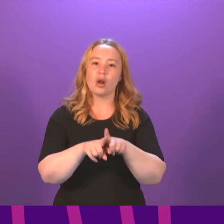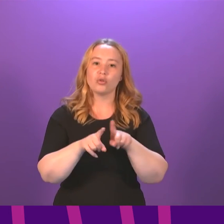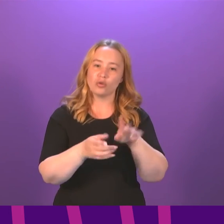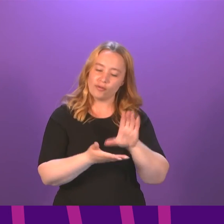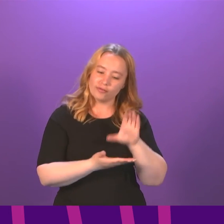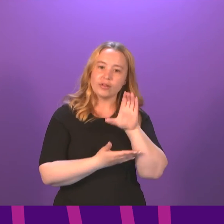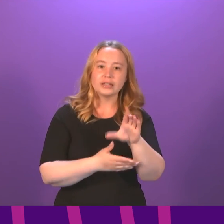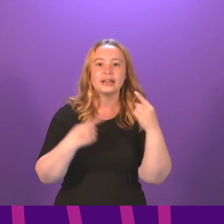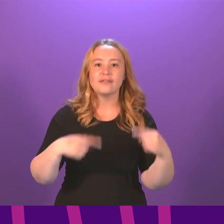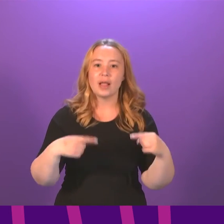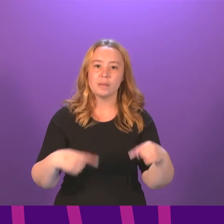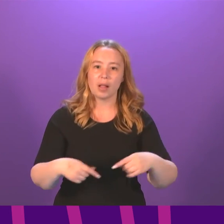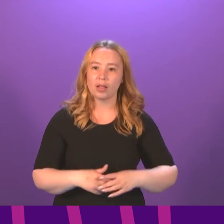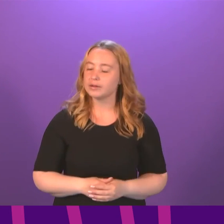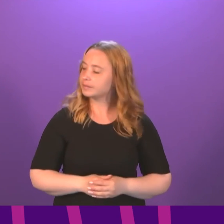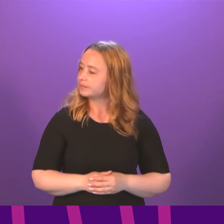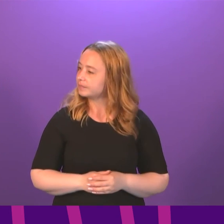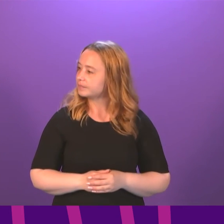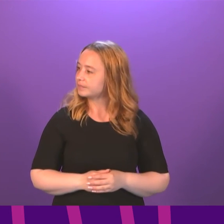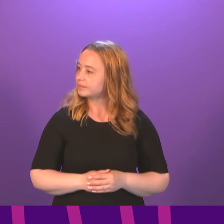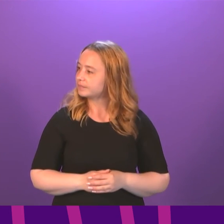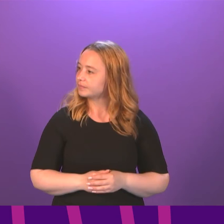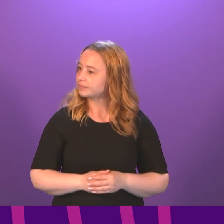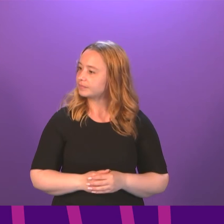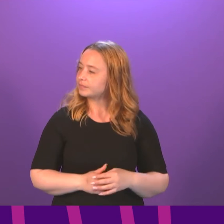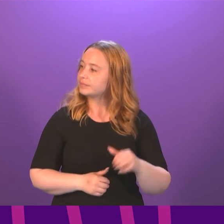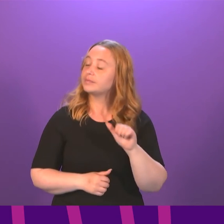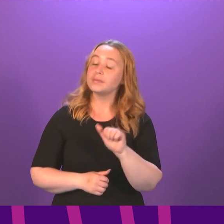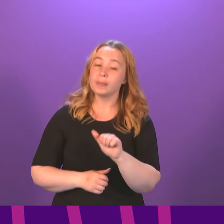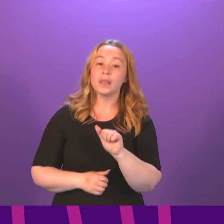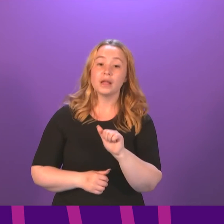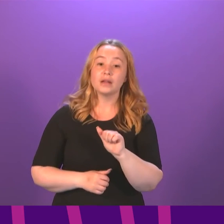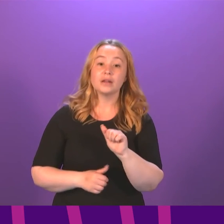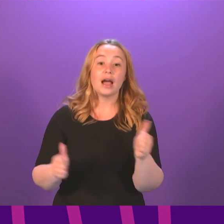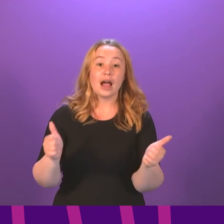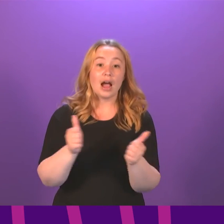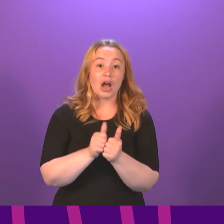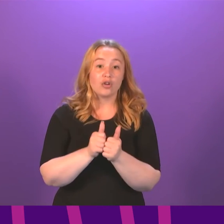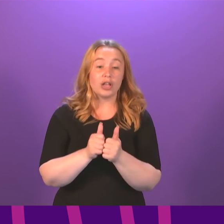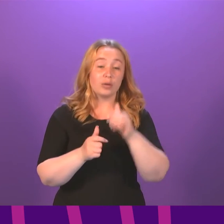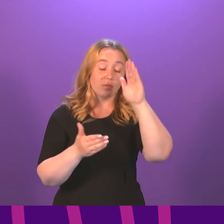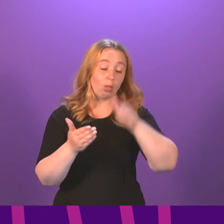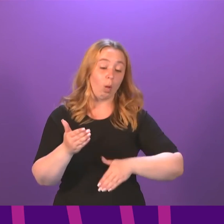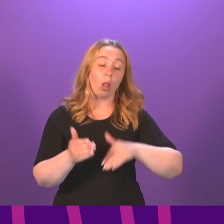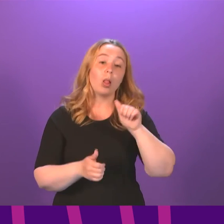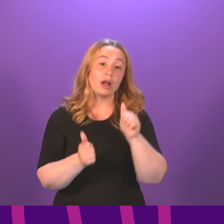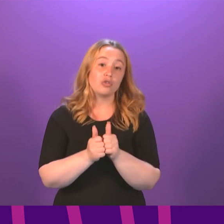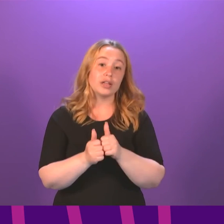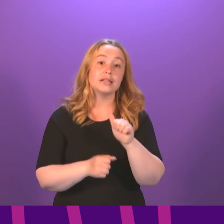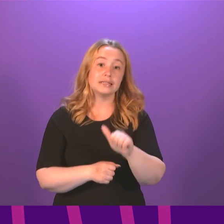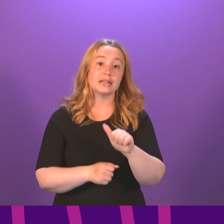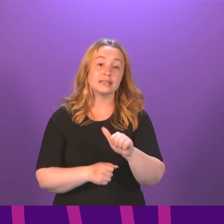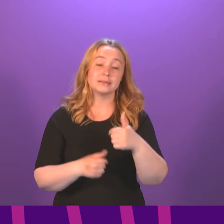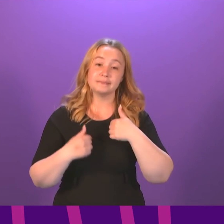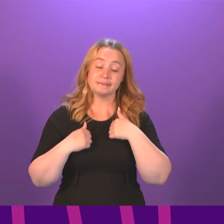people in Scotland? First Minister. Yes, in general terms, I do agree with all of that, and I absolutely stand